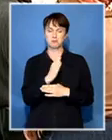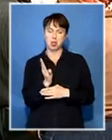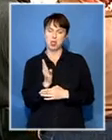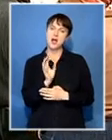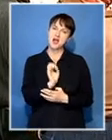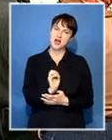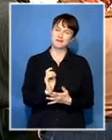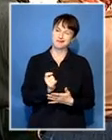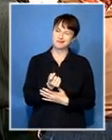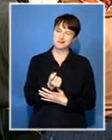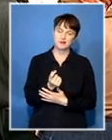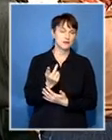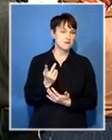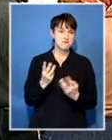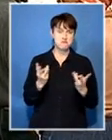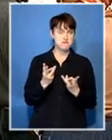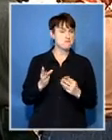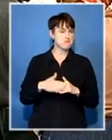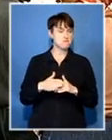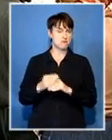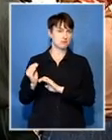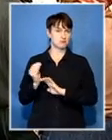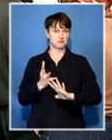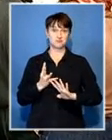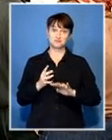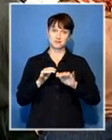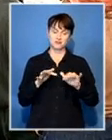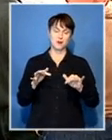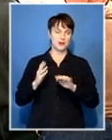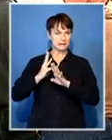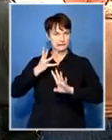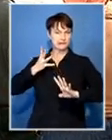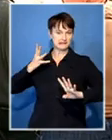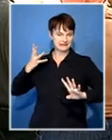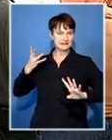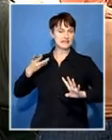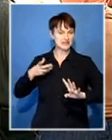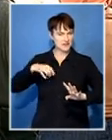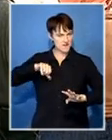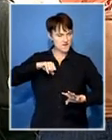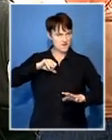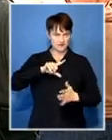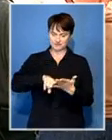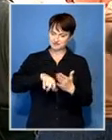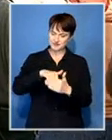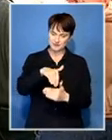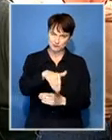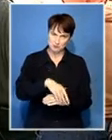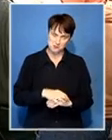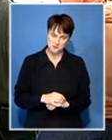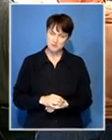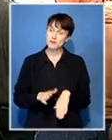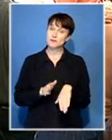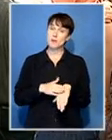glitches here and there however they did open and by the time they opened there were already queues of people ready to cast their votes it was largely